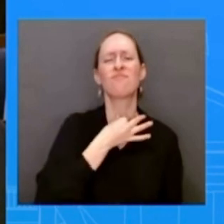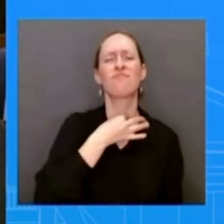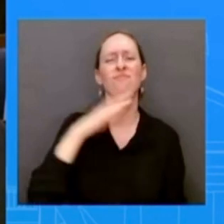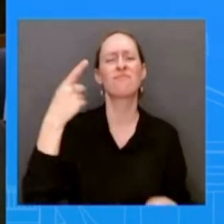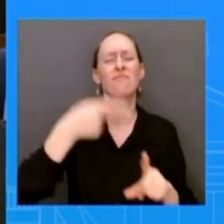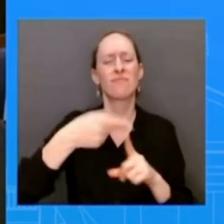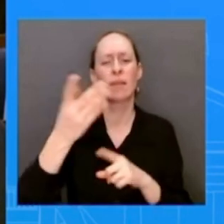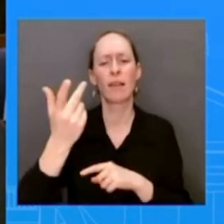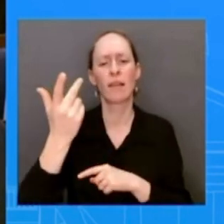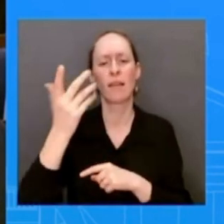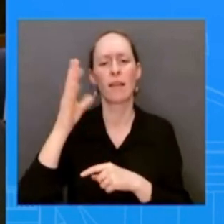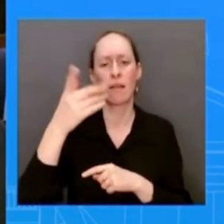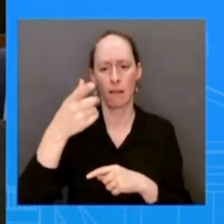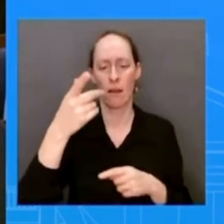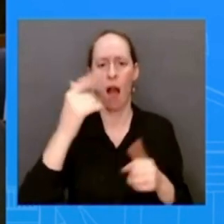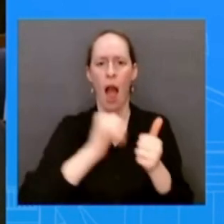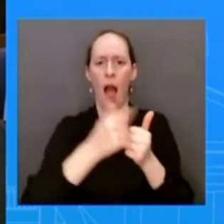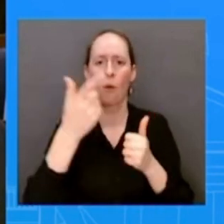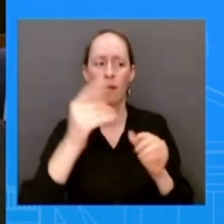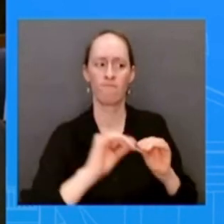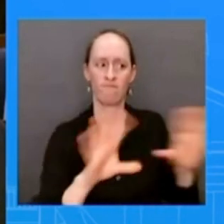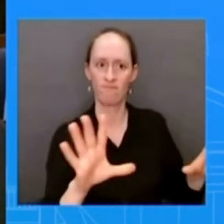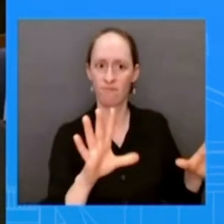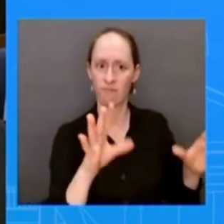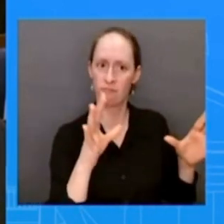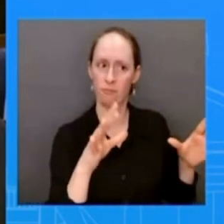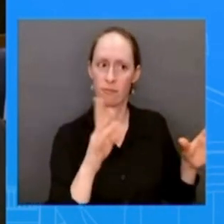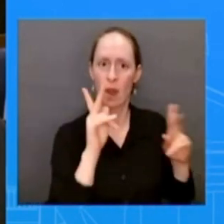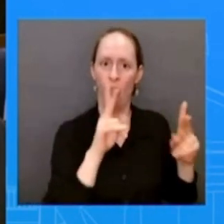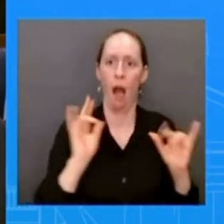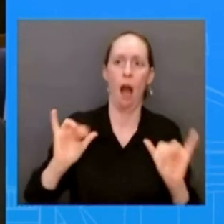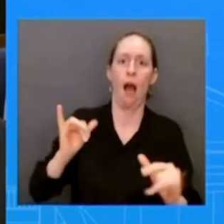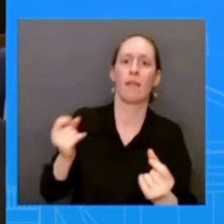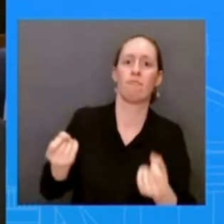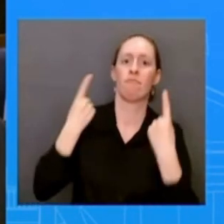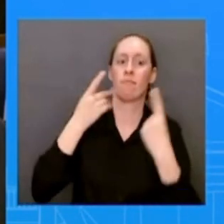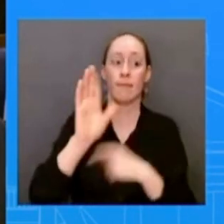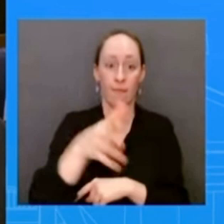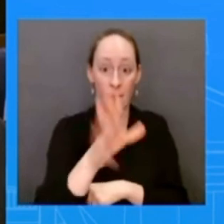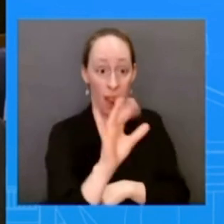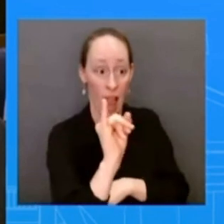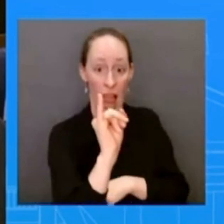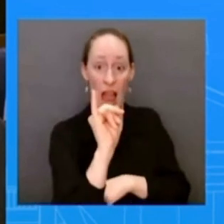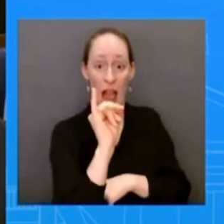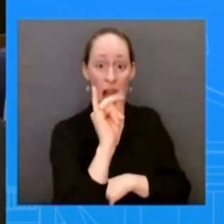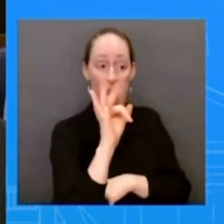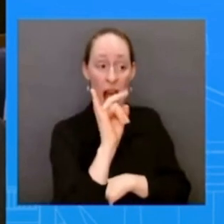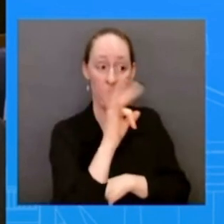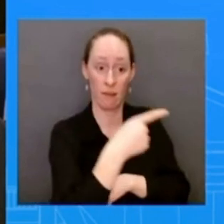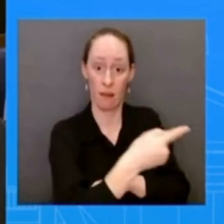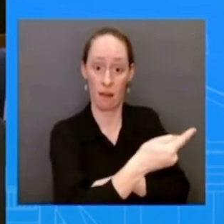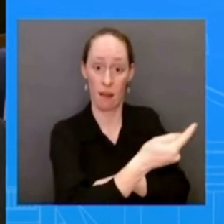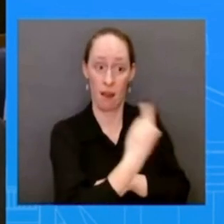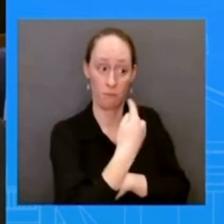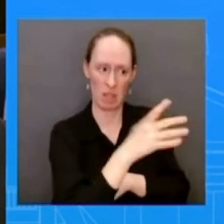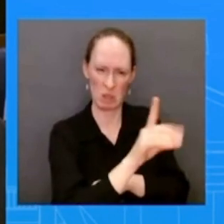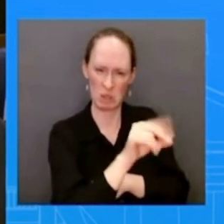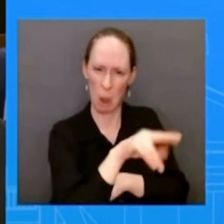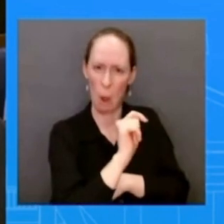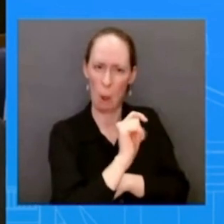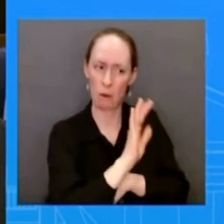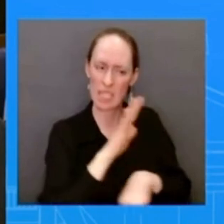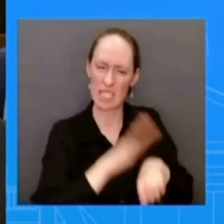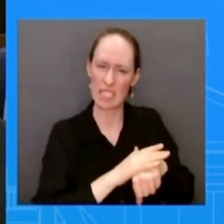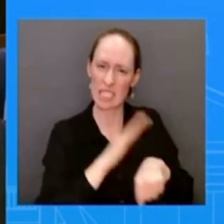would deter migration going to be part of the administration's policy moving forward from title for after